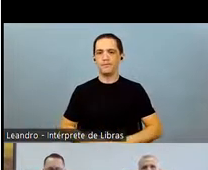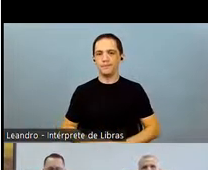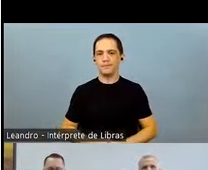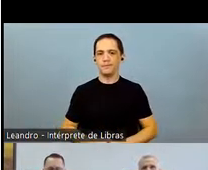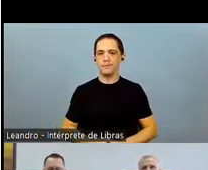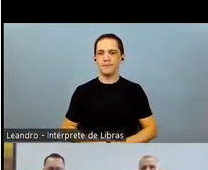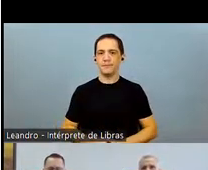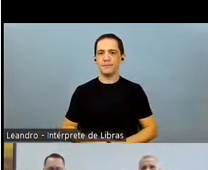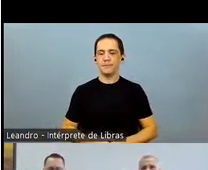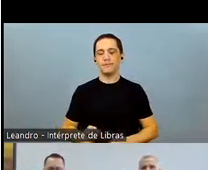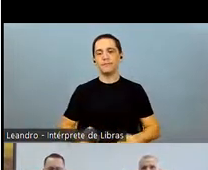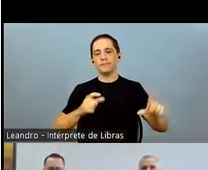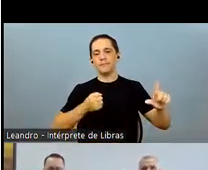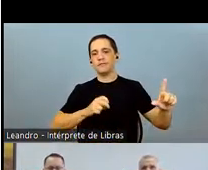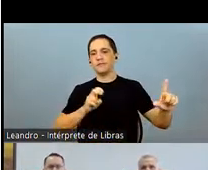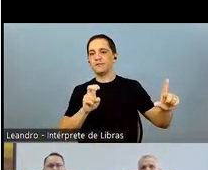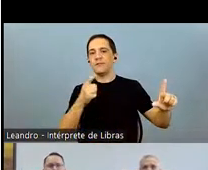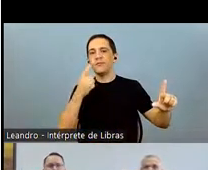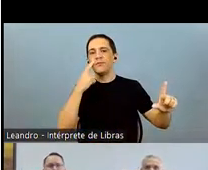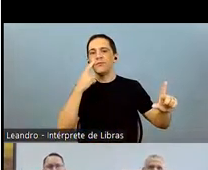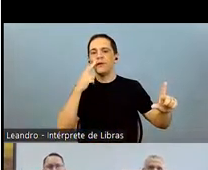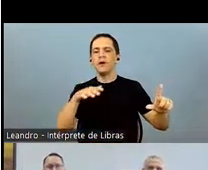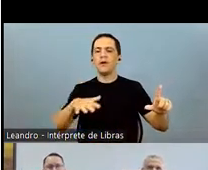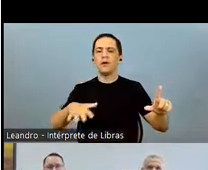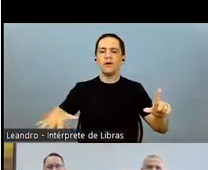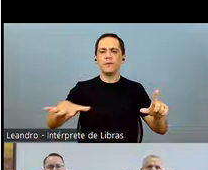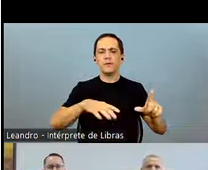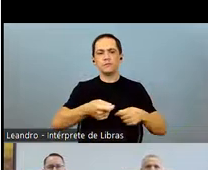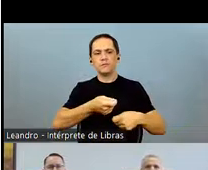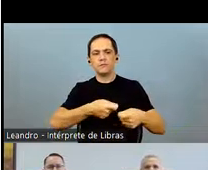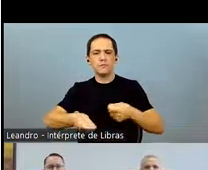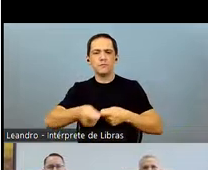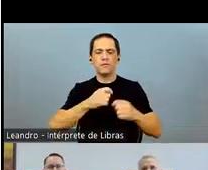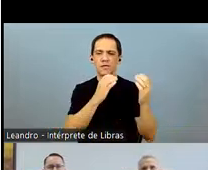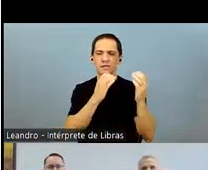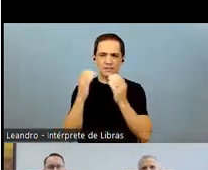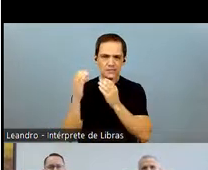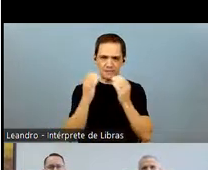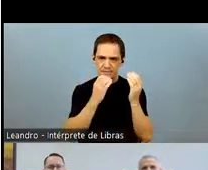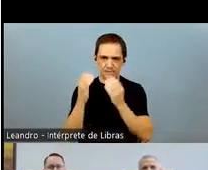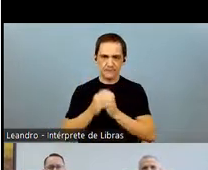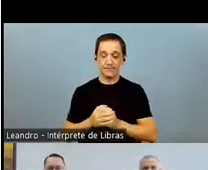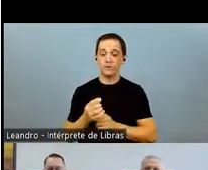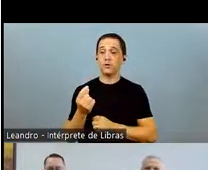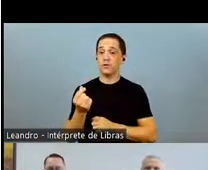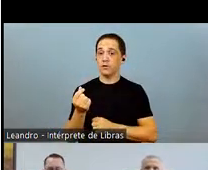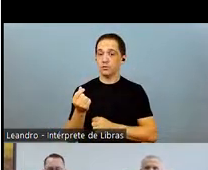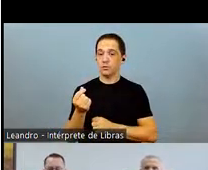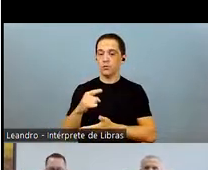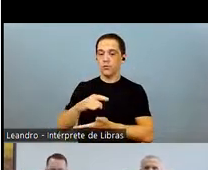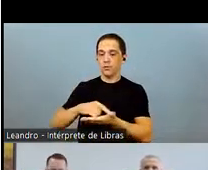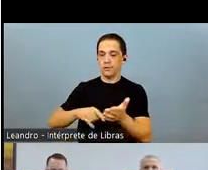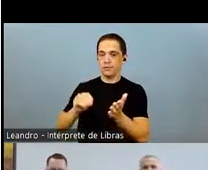sustain our price levels. In slide five, we have some comments